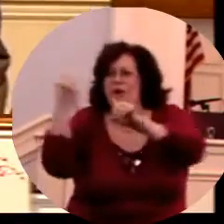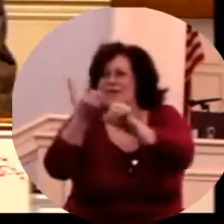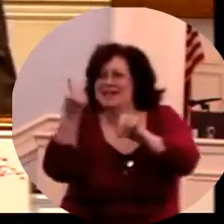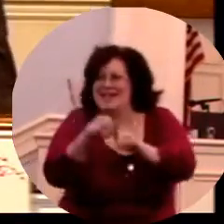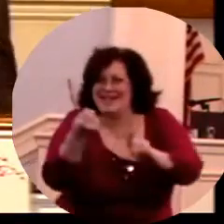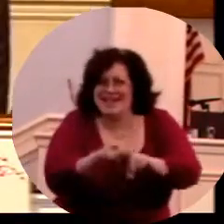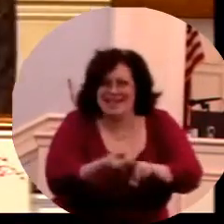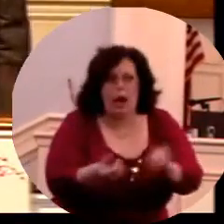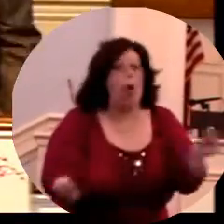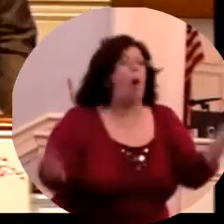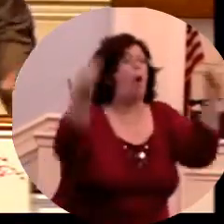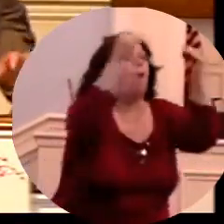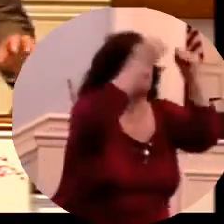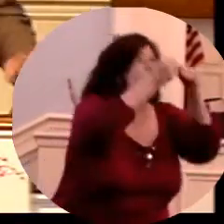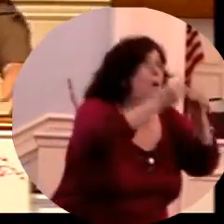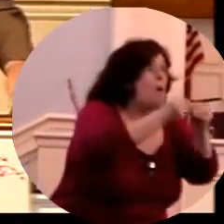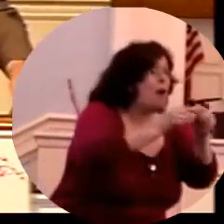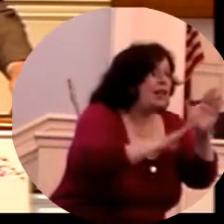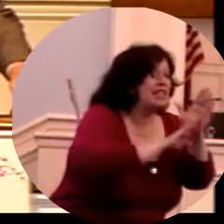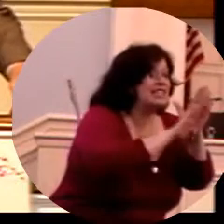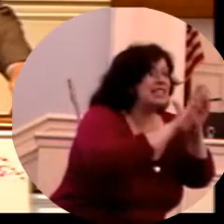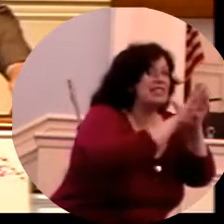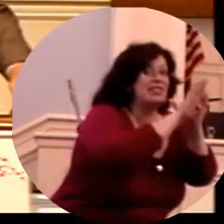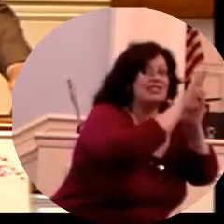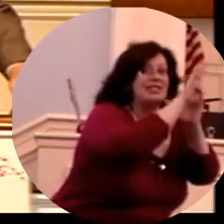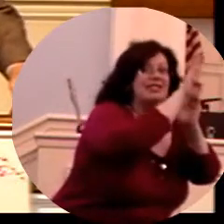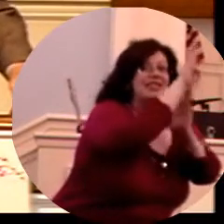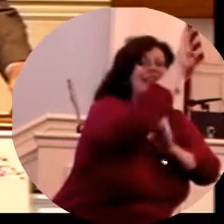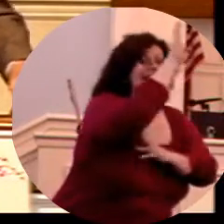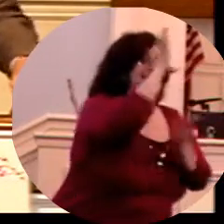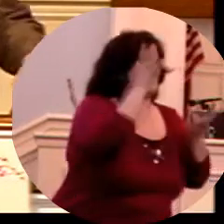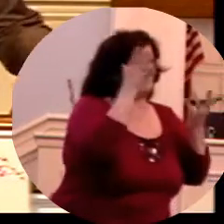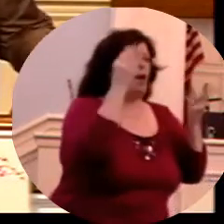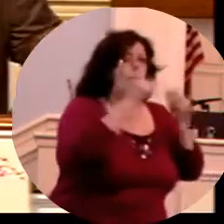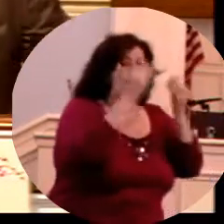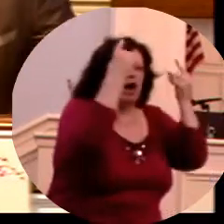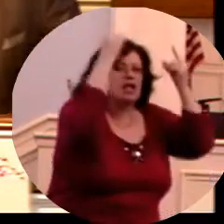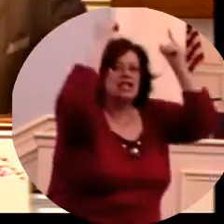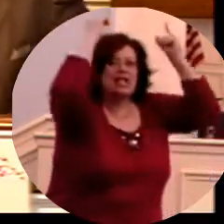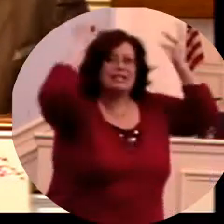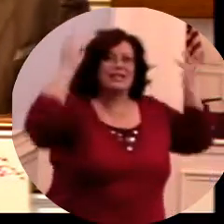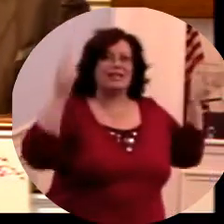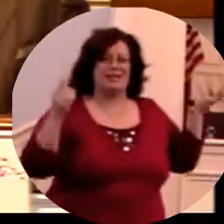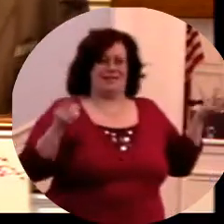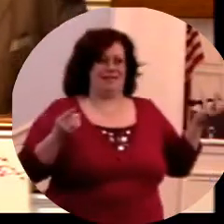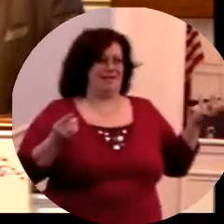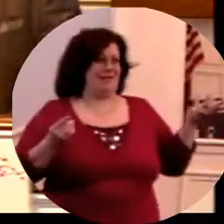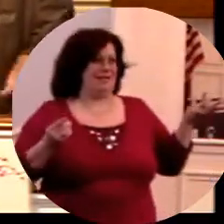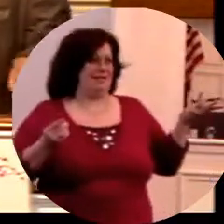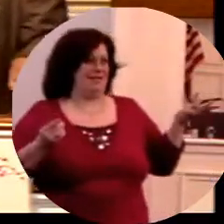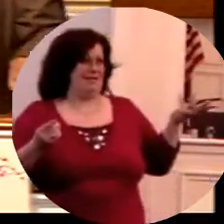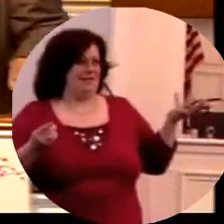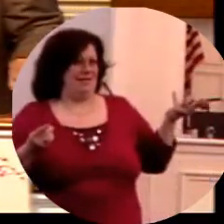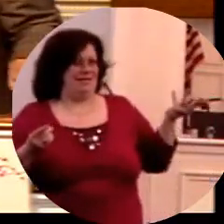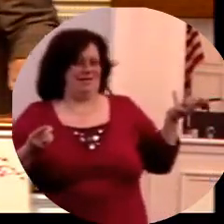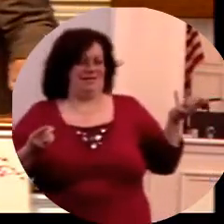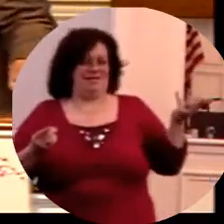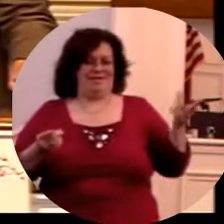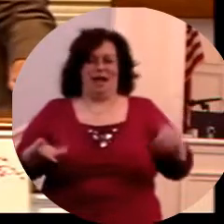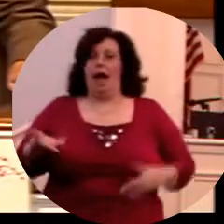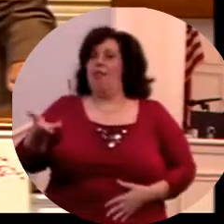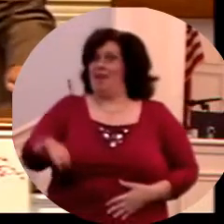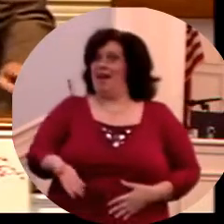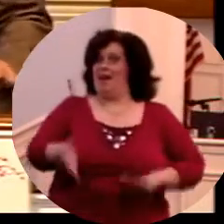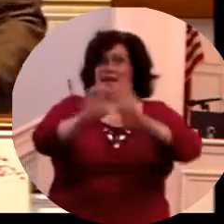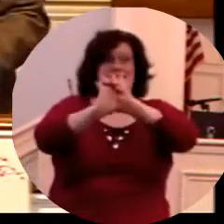afflicted them, the more they multiplied and grew, and they were grieved because of the children of